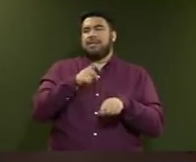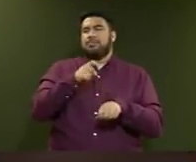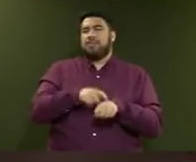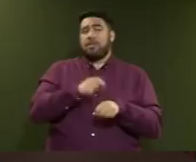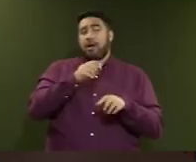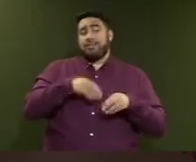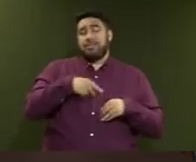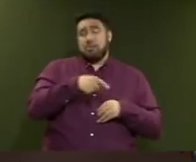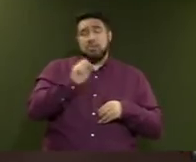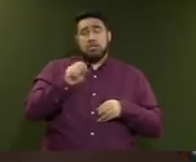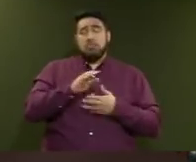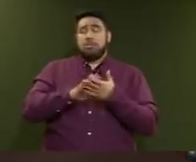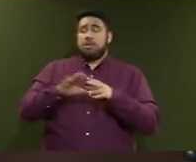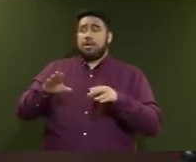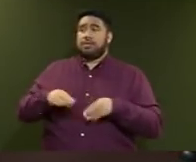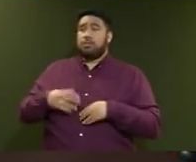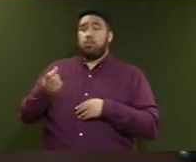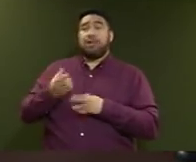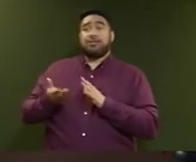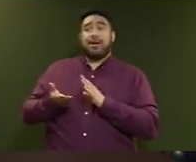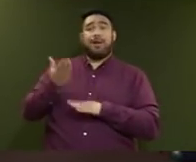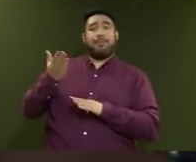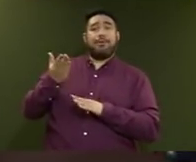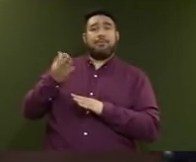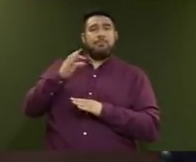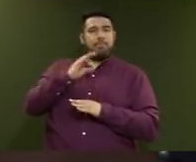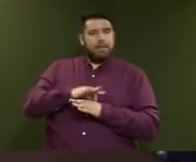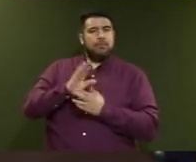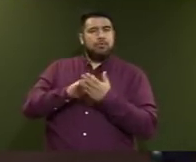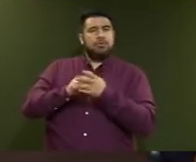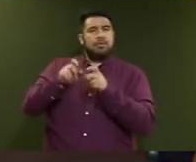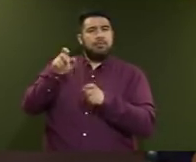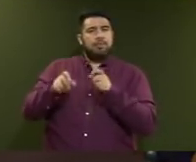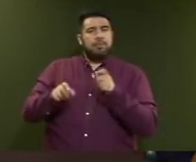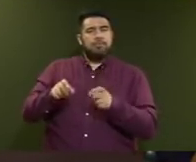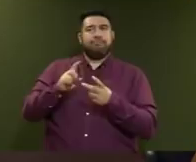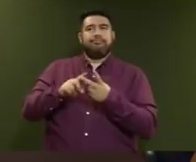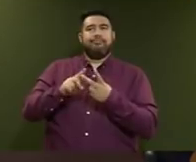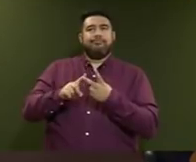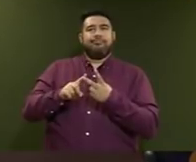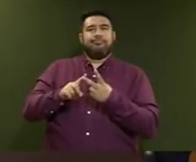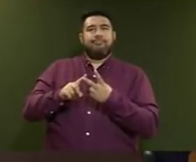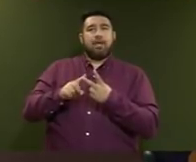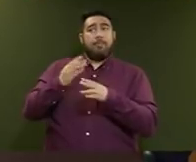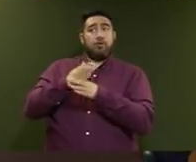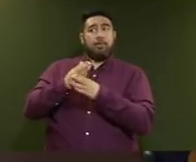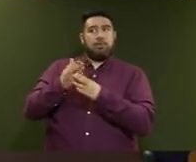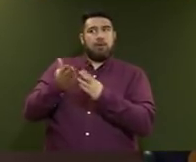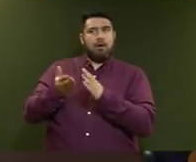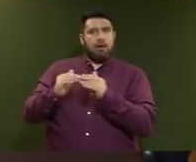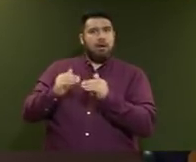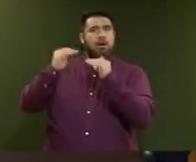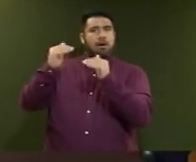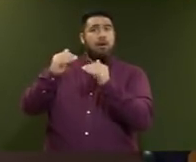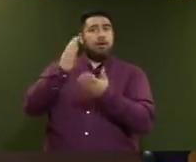accept the wage growth, which is benefiting New Zealanders, high employment, which is also benefiting New